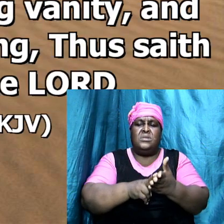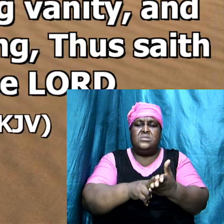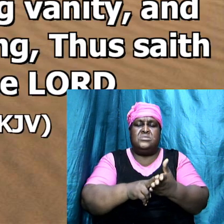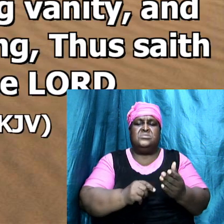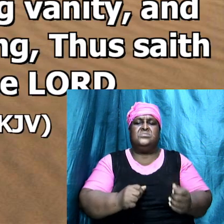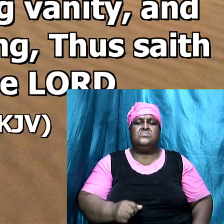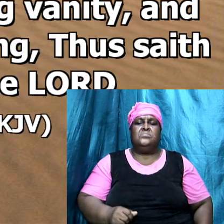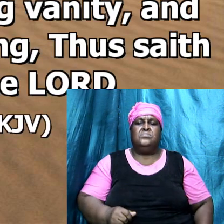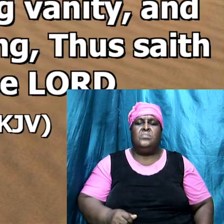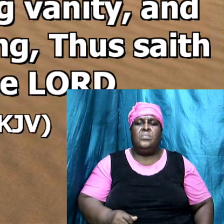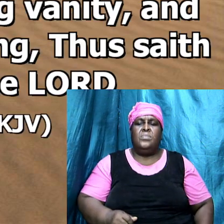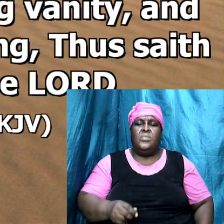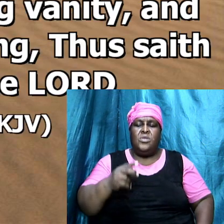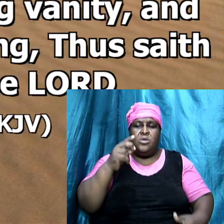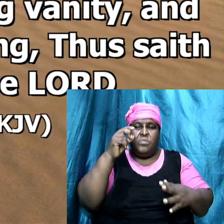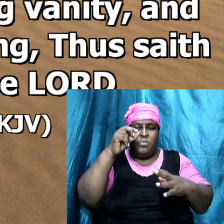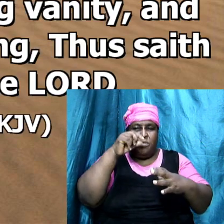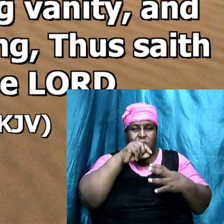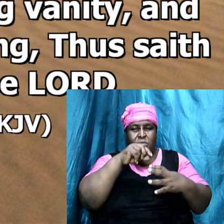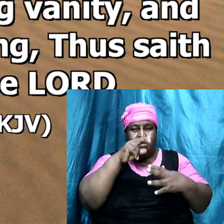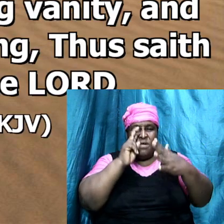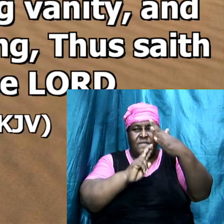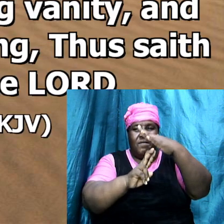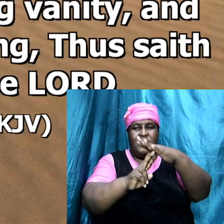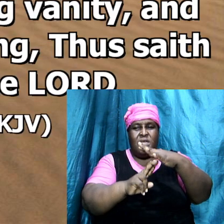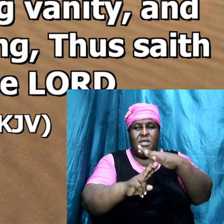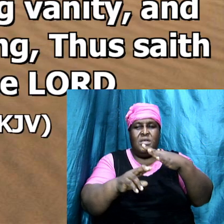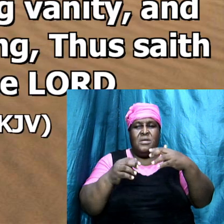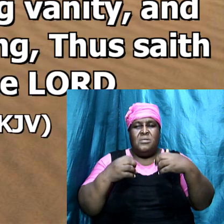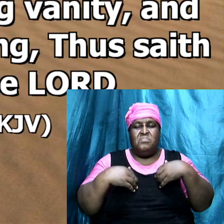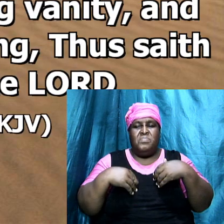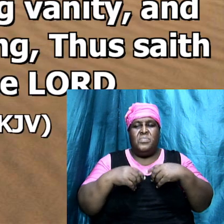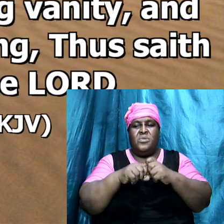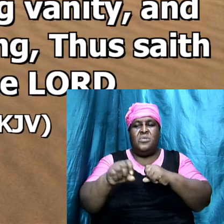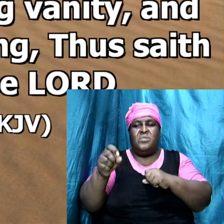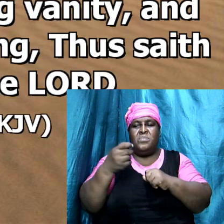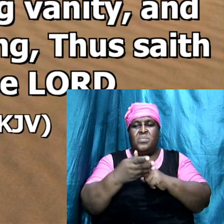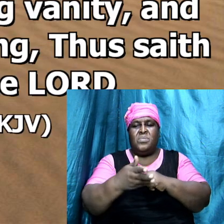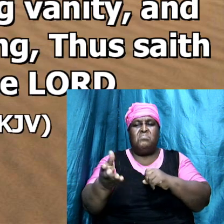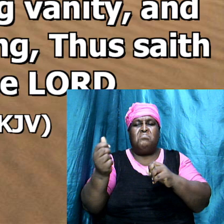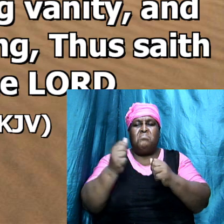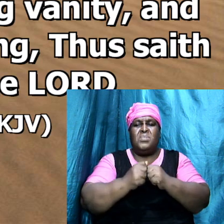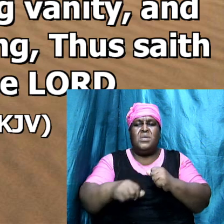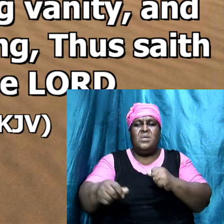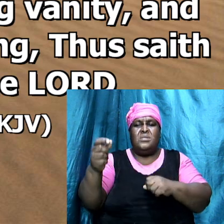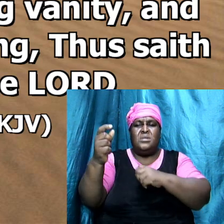and her prophets have dubbed them with